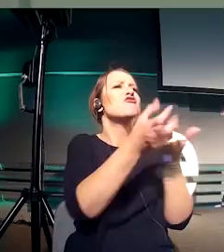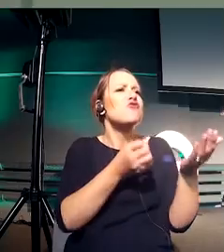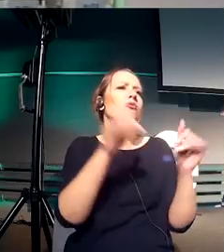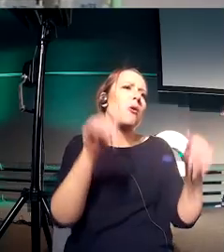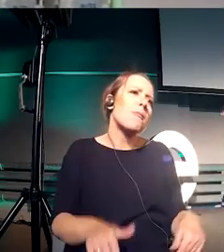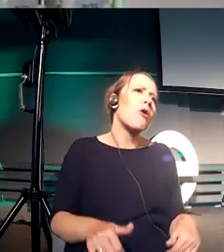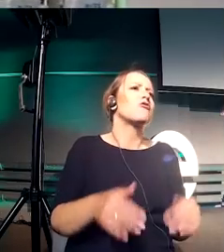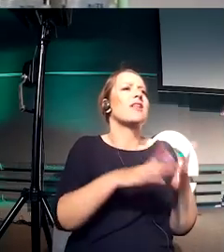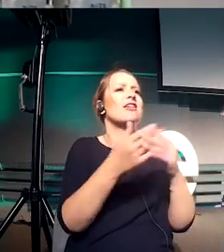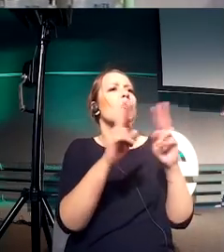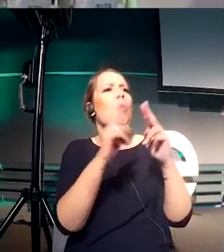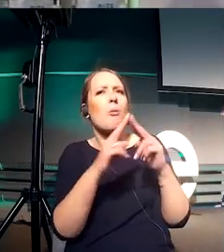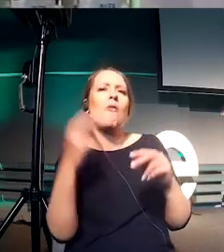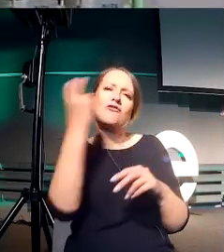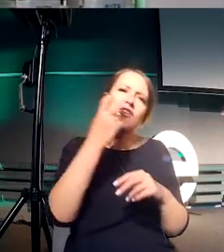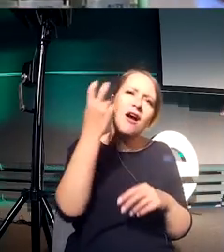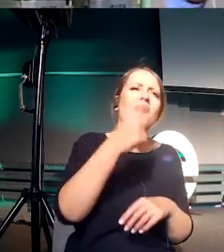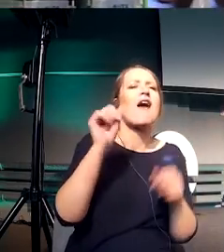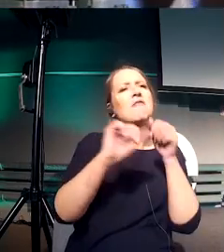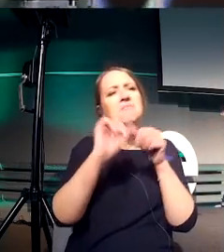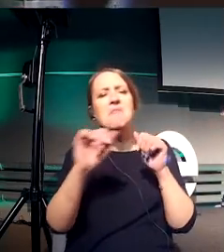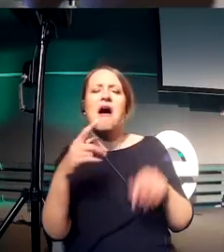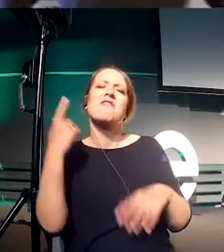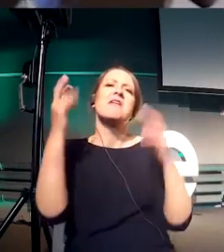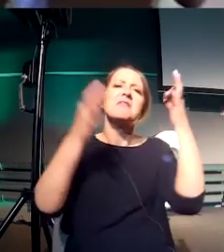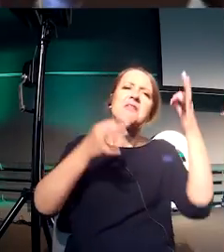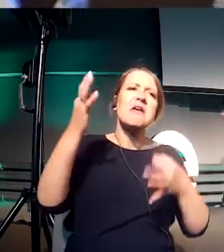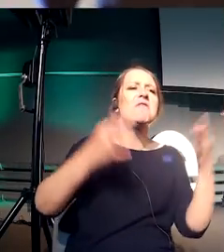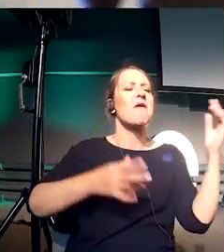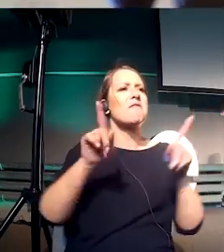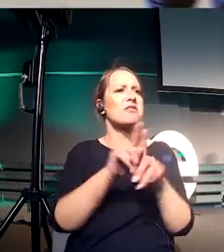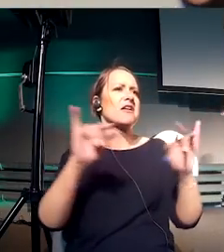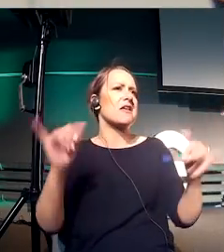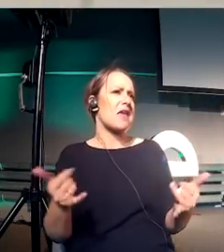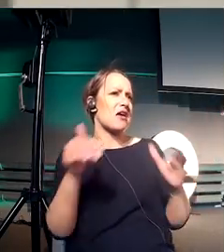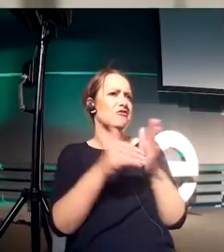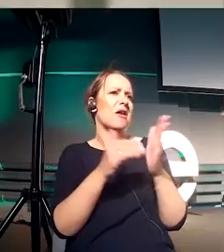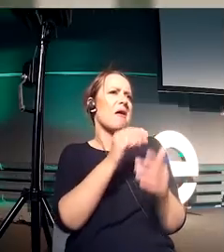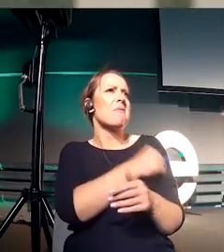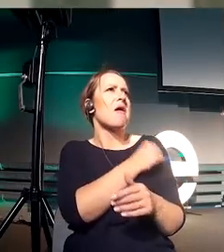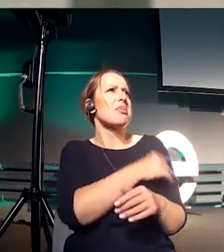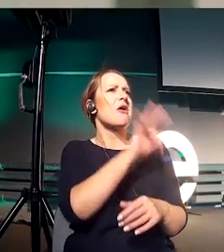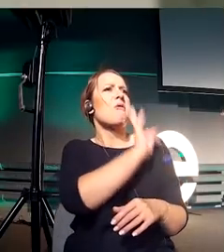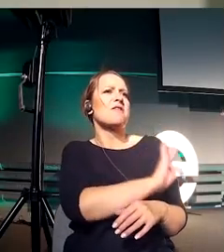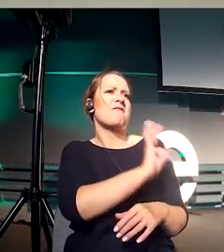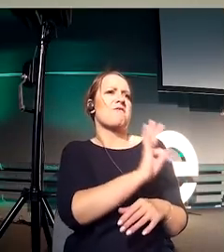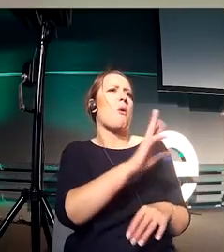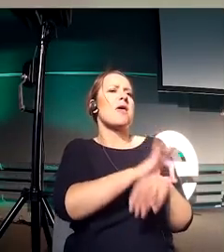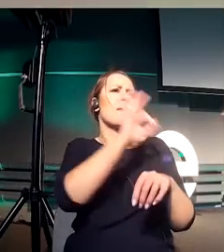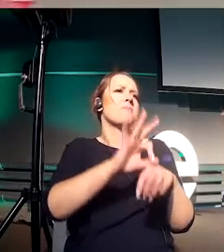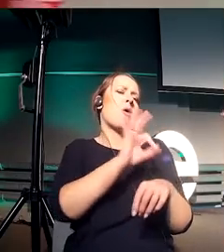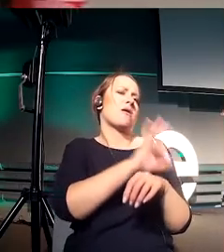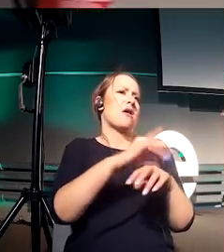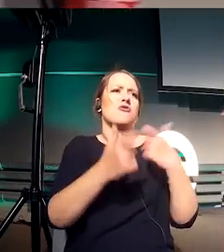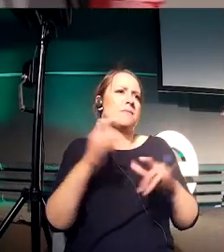fit it directly into your designs because it's a dynamic system. You could download it, and you